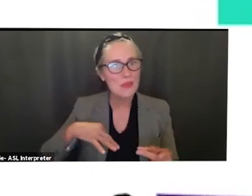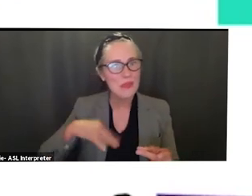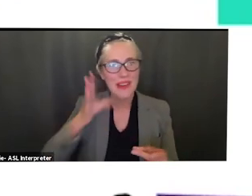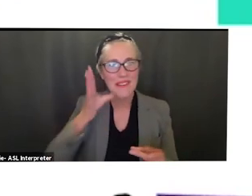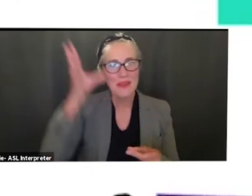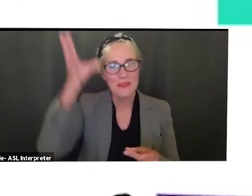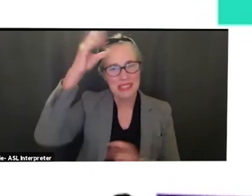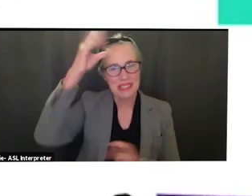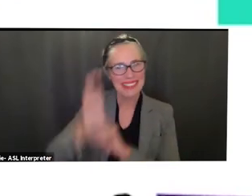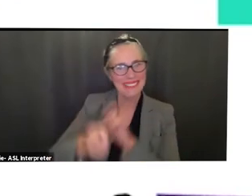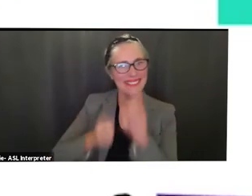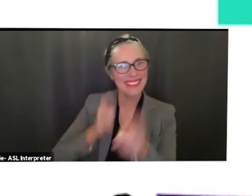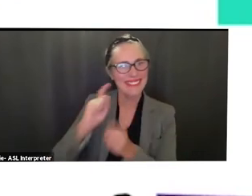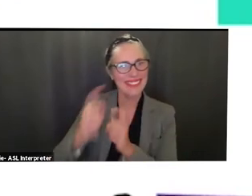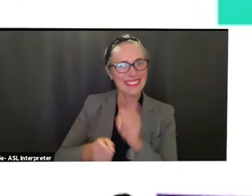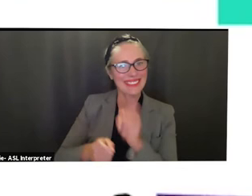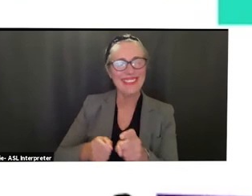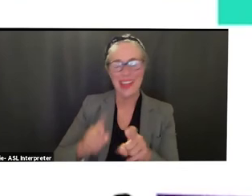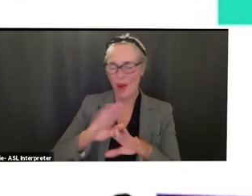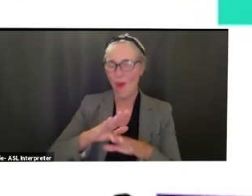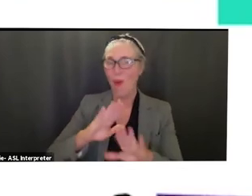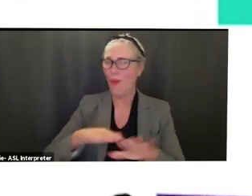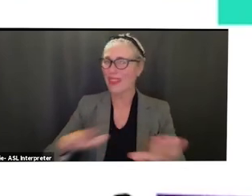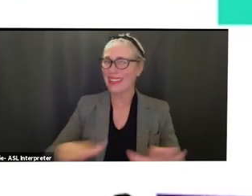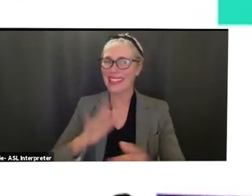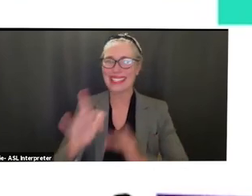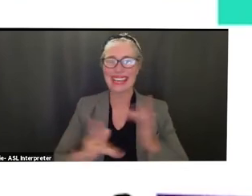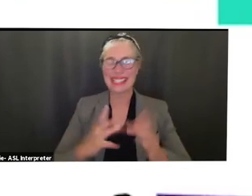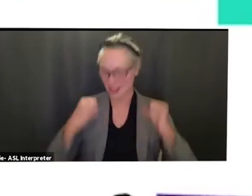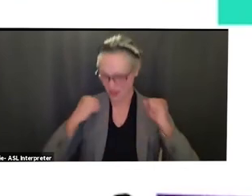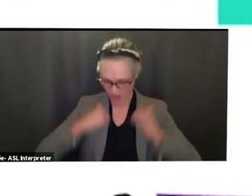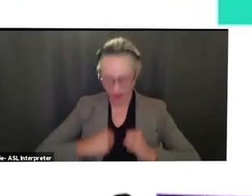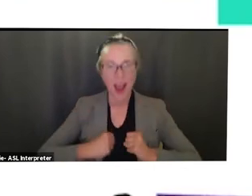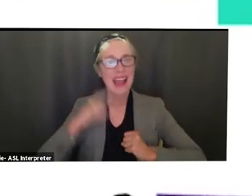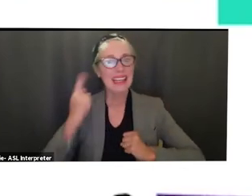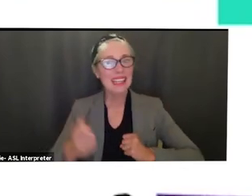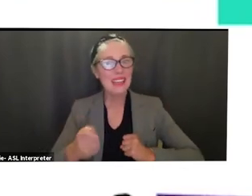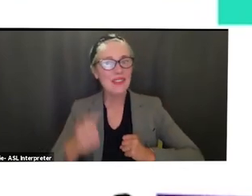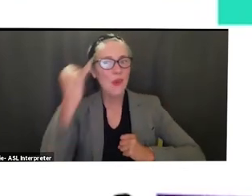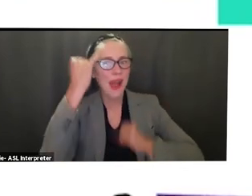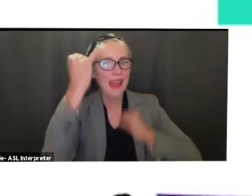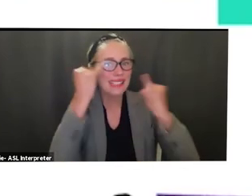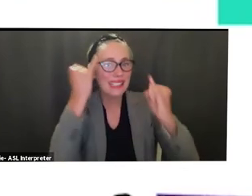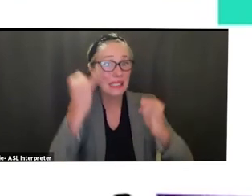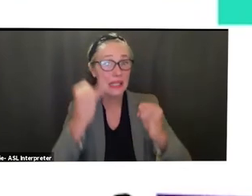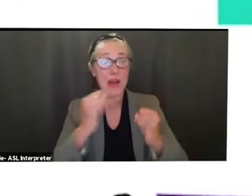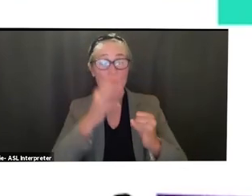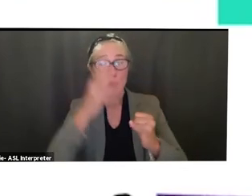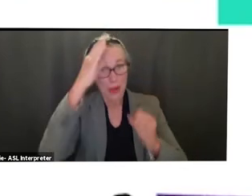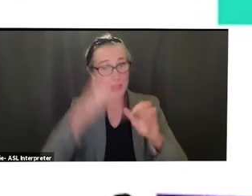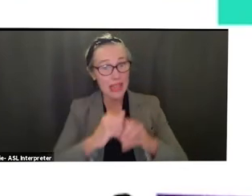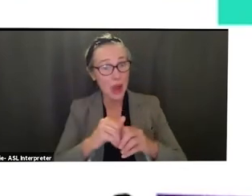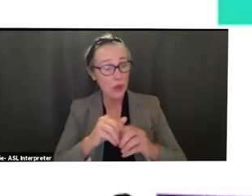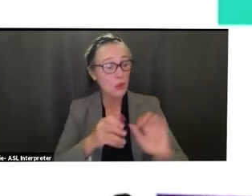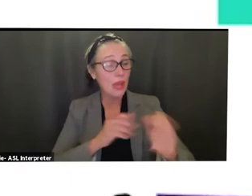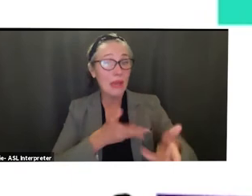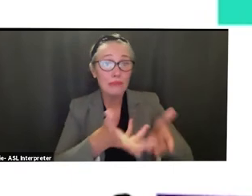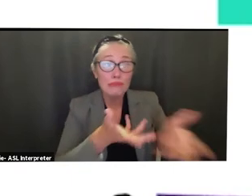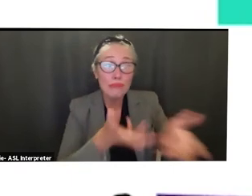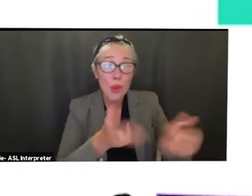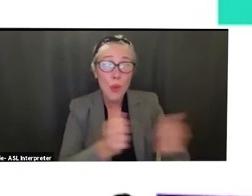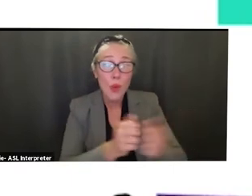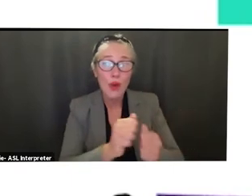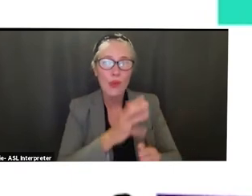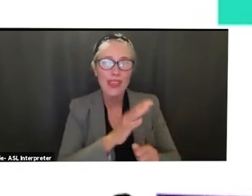here kids are so excited about that that gives the parents tips that they can work with their kids during these next couple of weeks before school